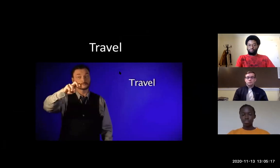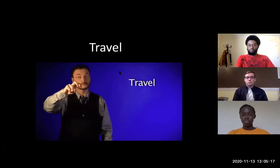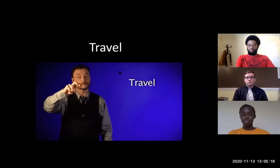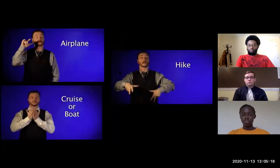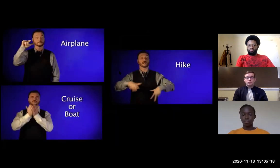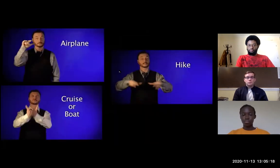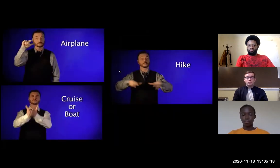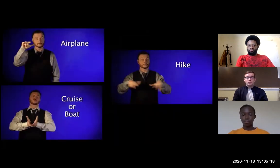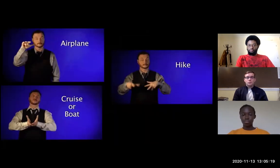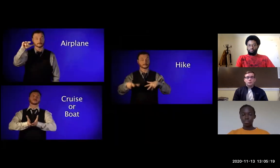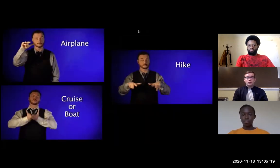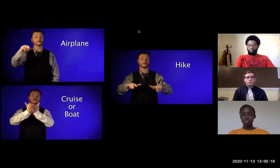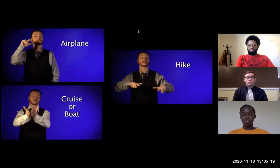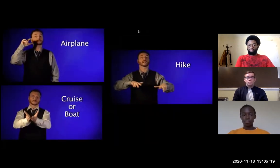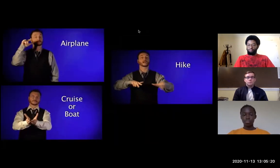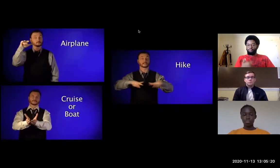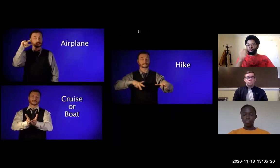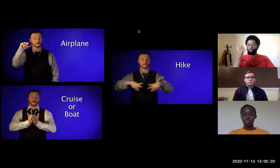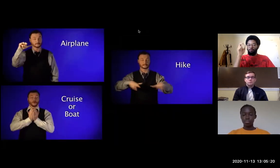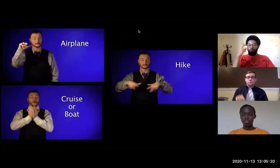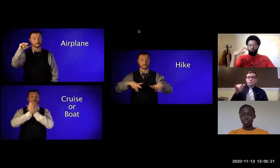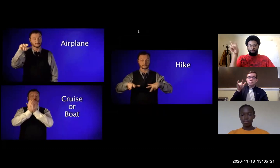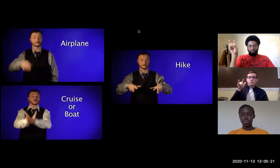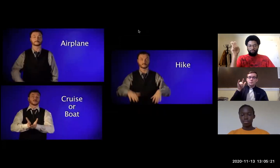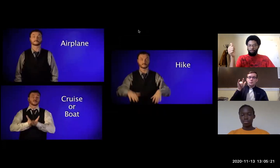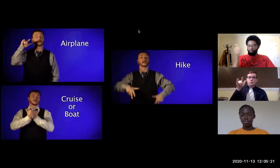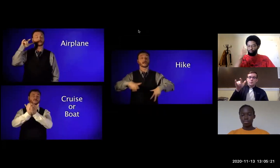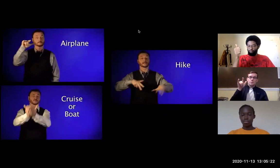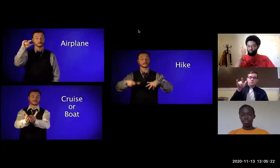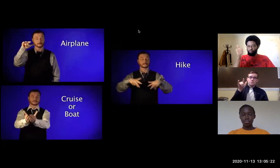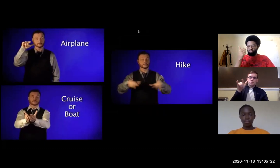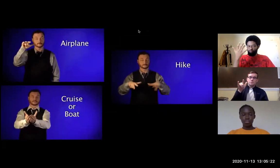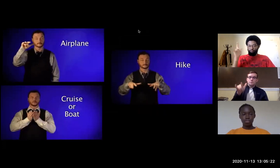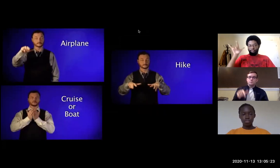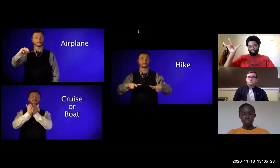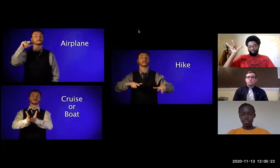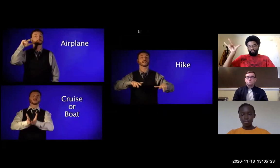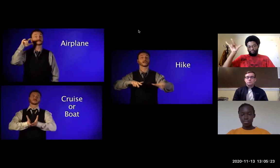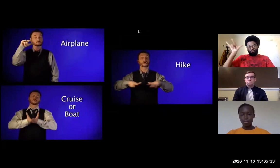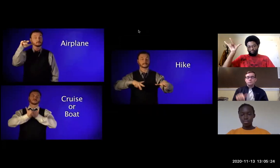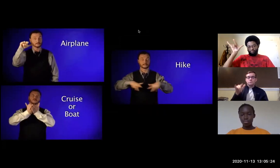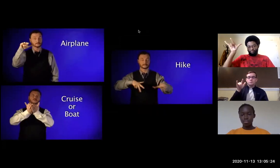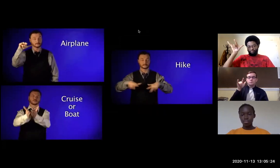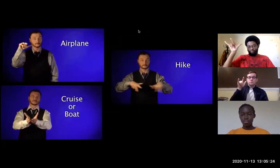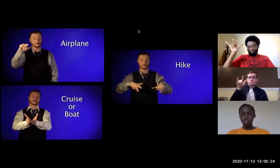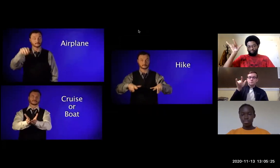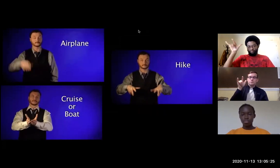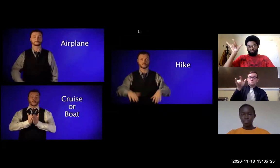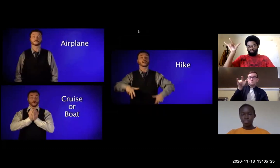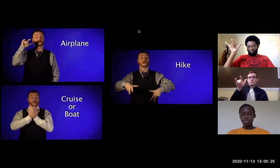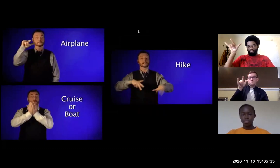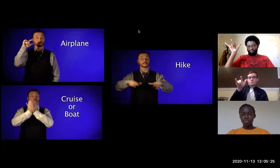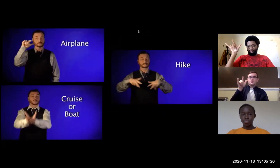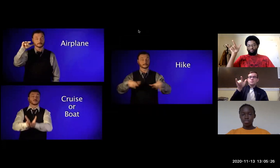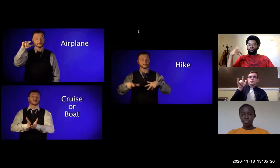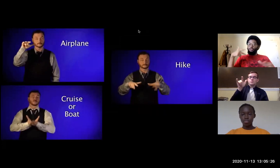or commute and then